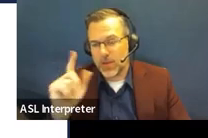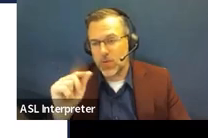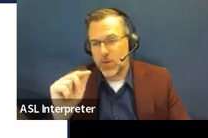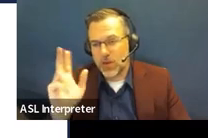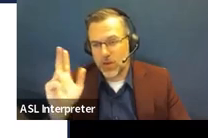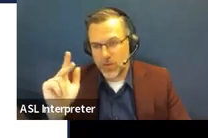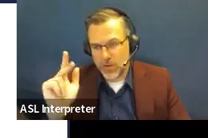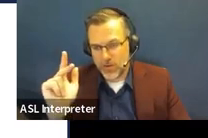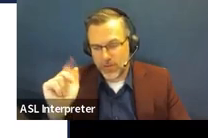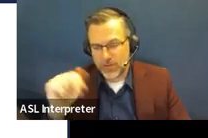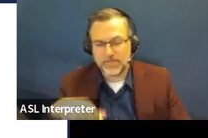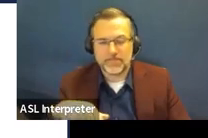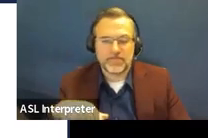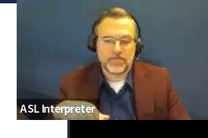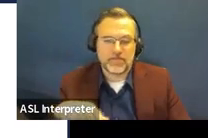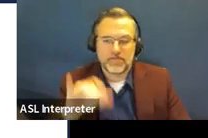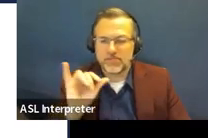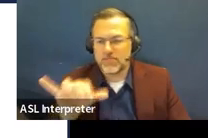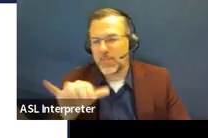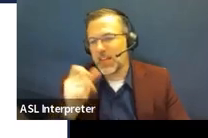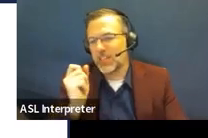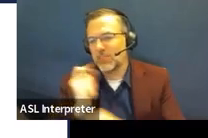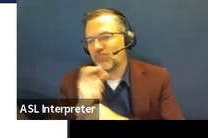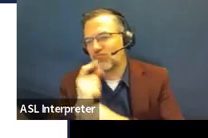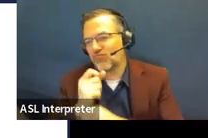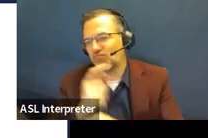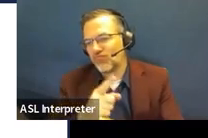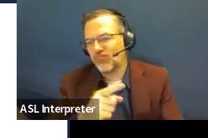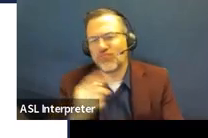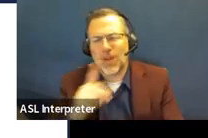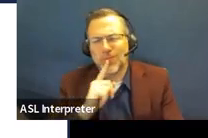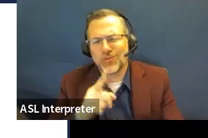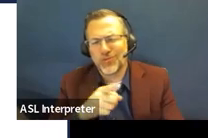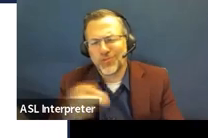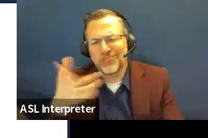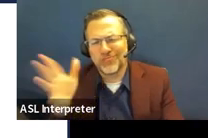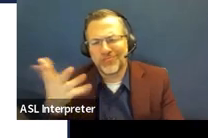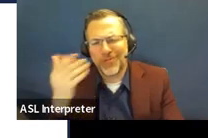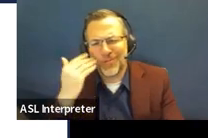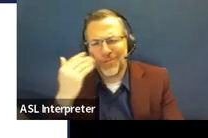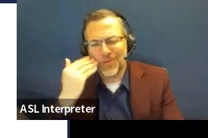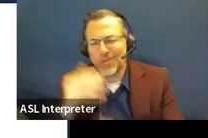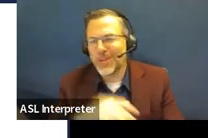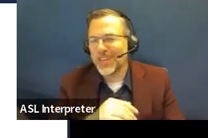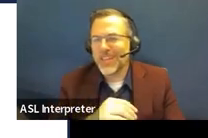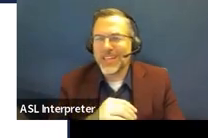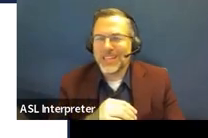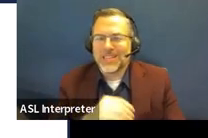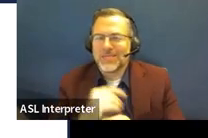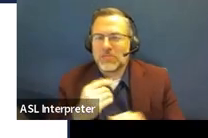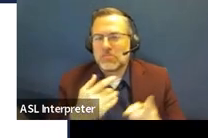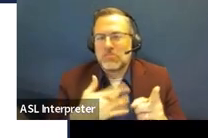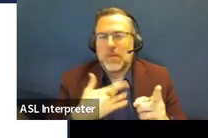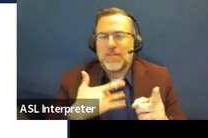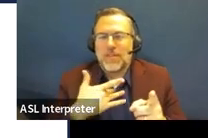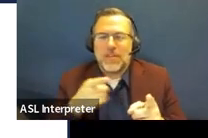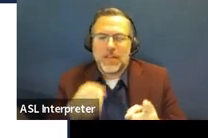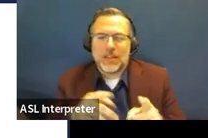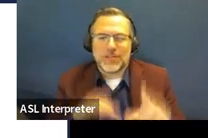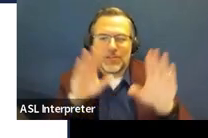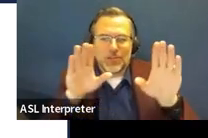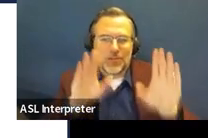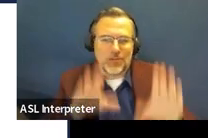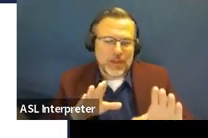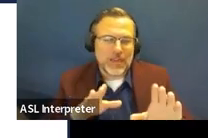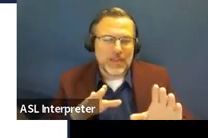there's your timeline for your annual, which I know you guys probably all know that. But it's, I feel like this would be a great resource for a new